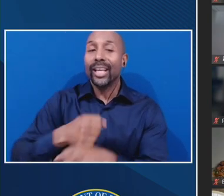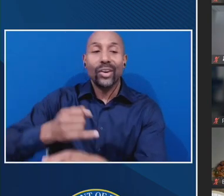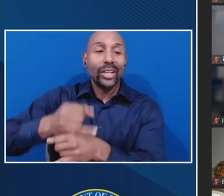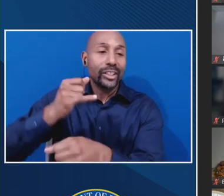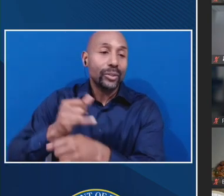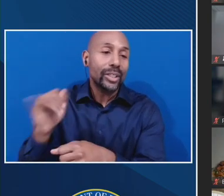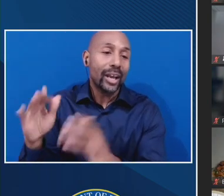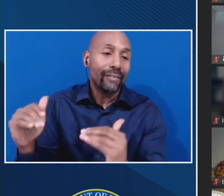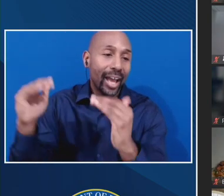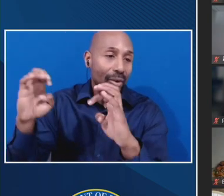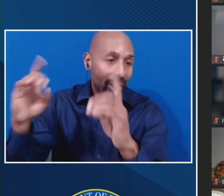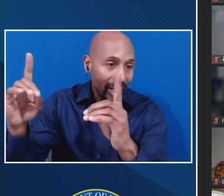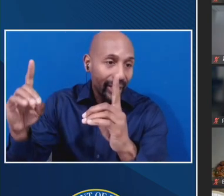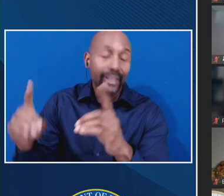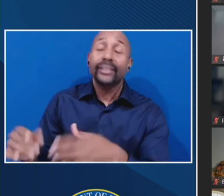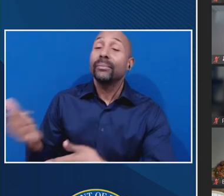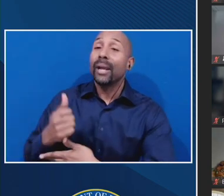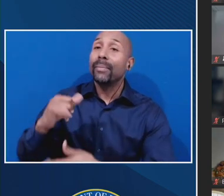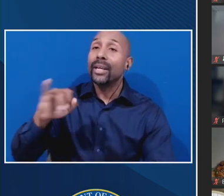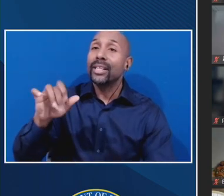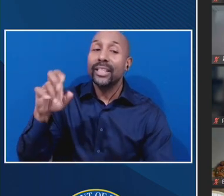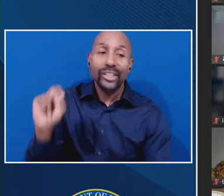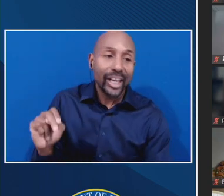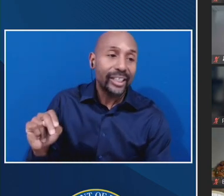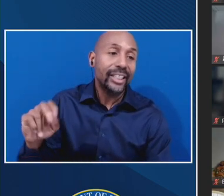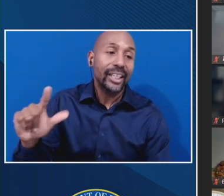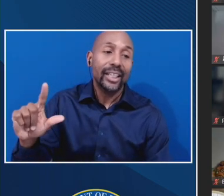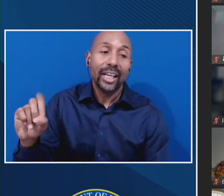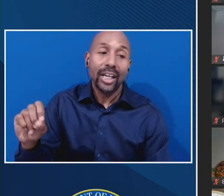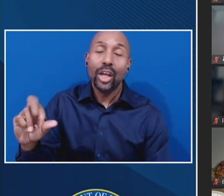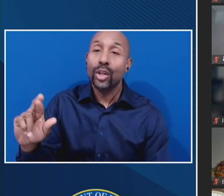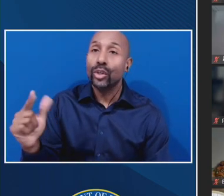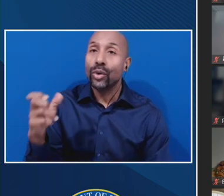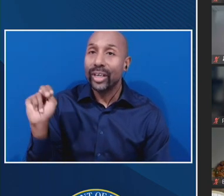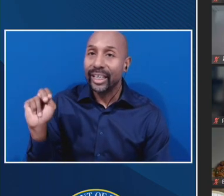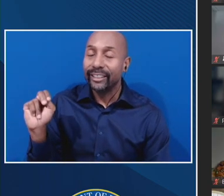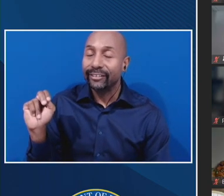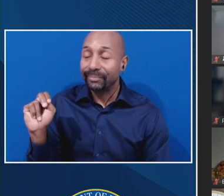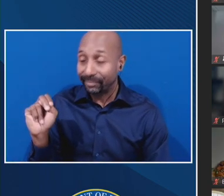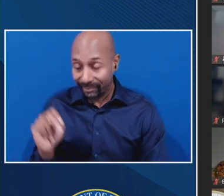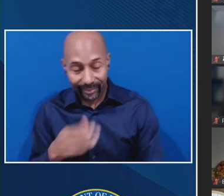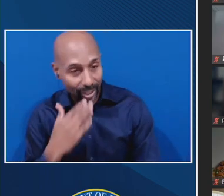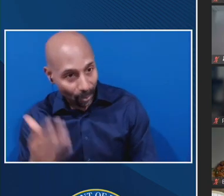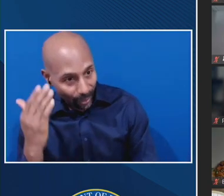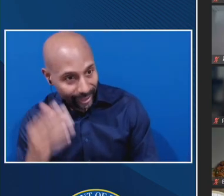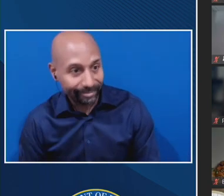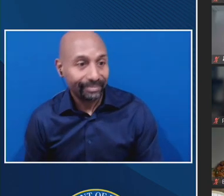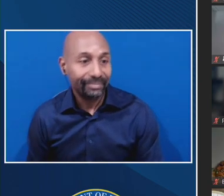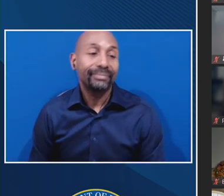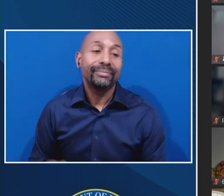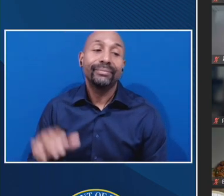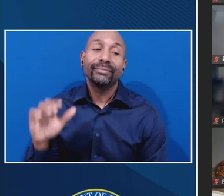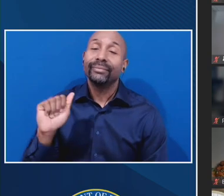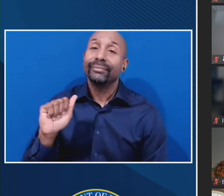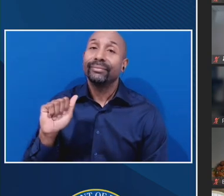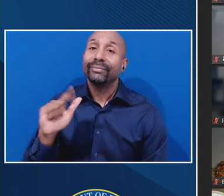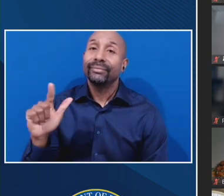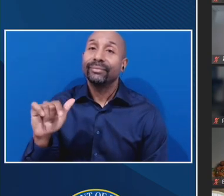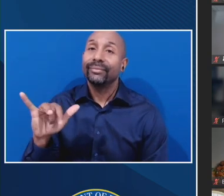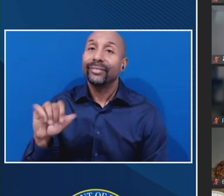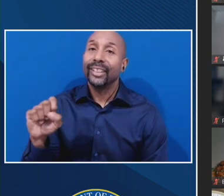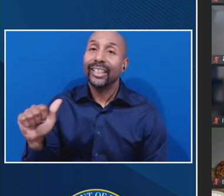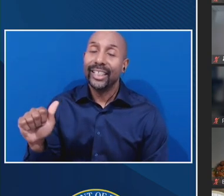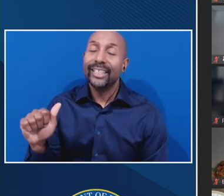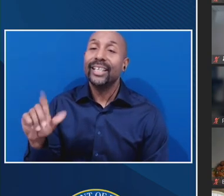education. Our primary there is Jason Lorgan. Jason? Good morning. Good morning, Jason. And Alyssa